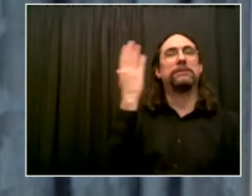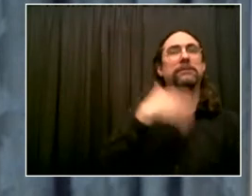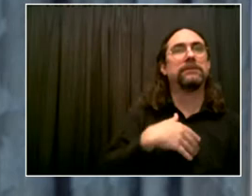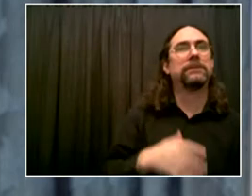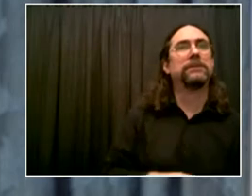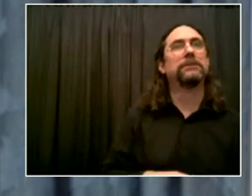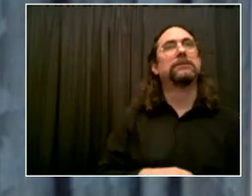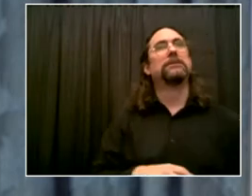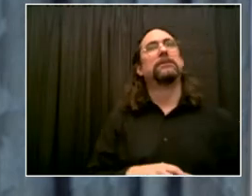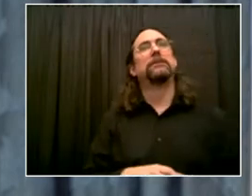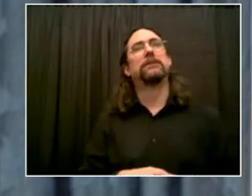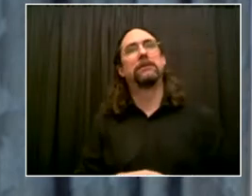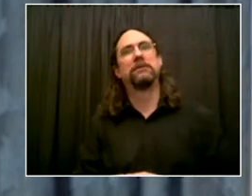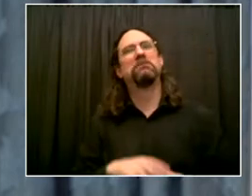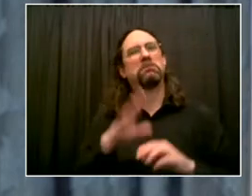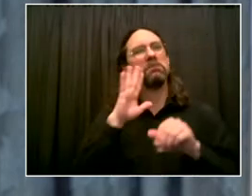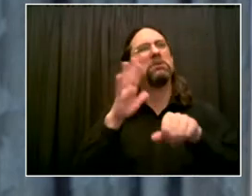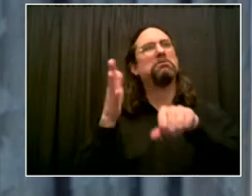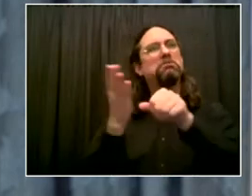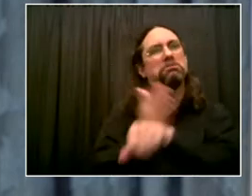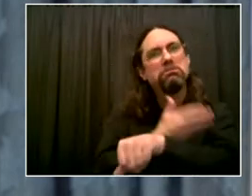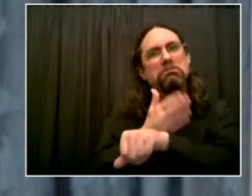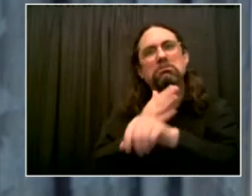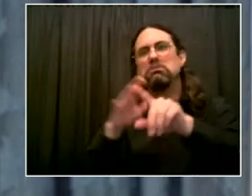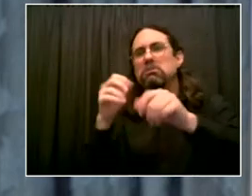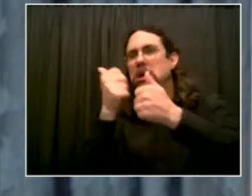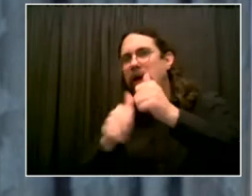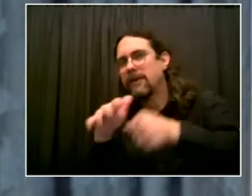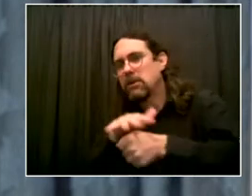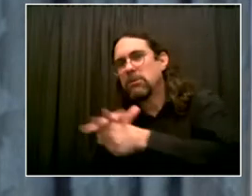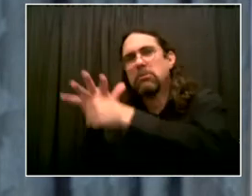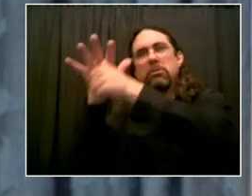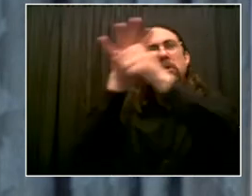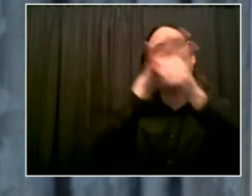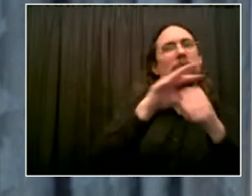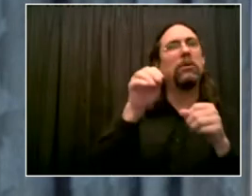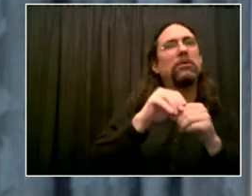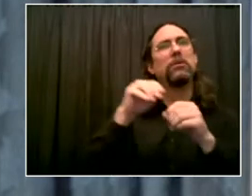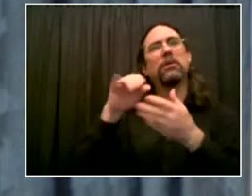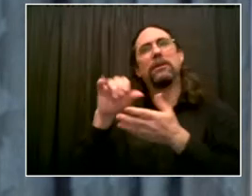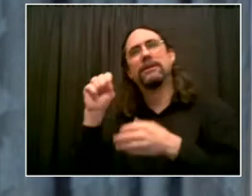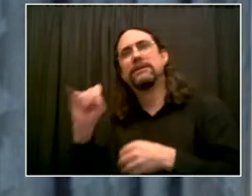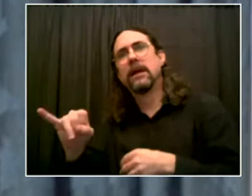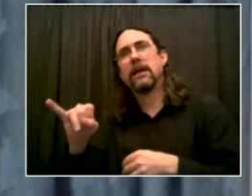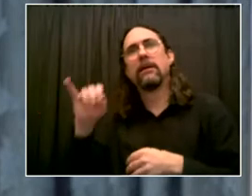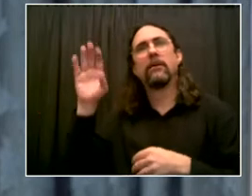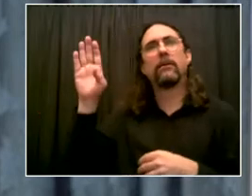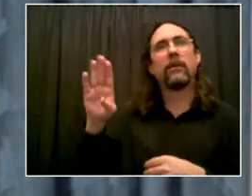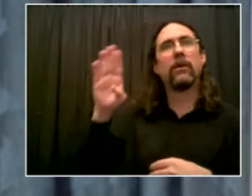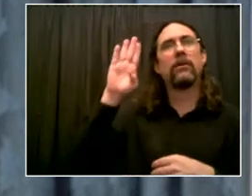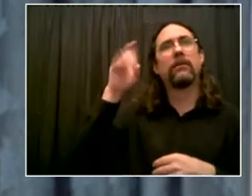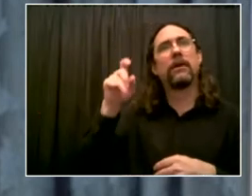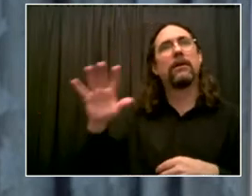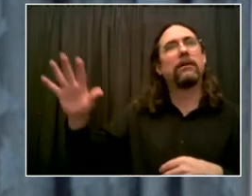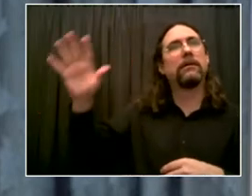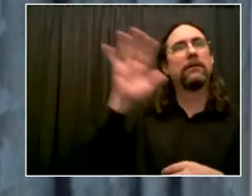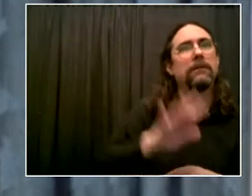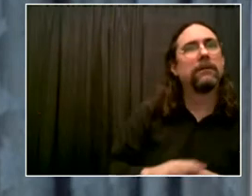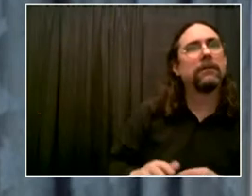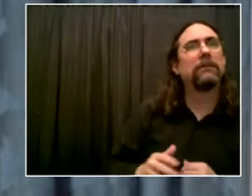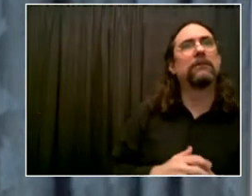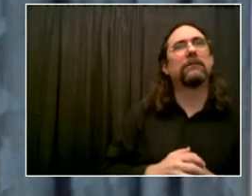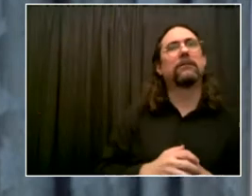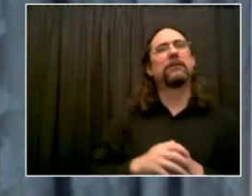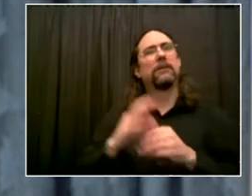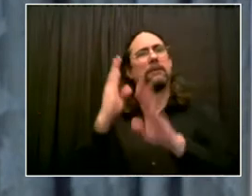buses and busways. And as the mayor said, it's critically important that we that we pay attention to this